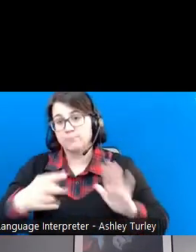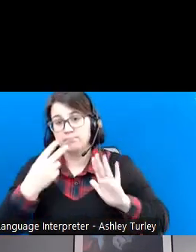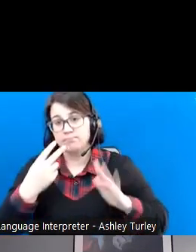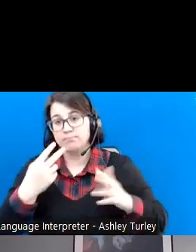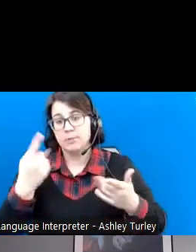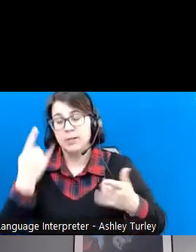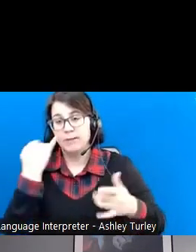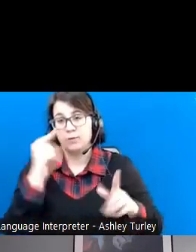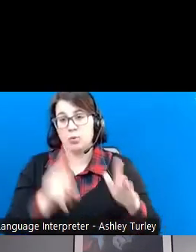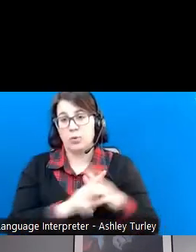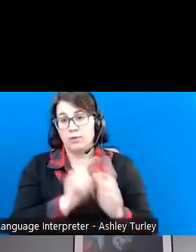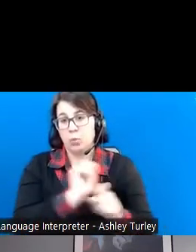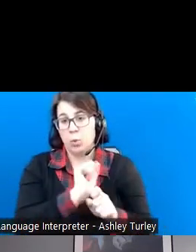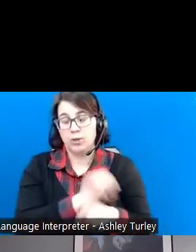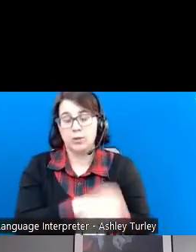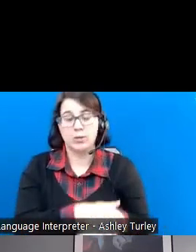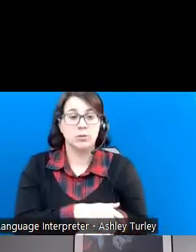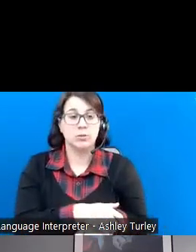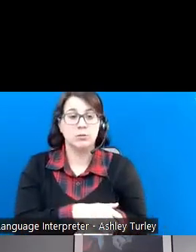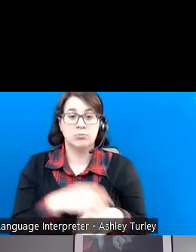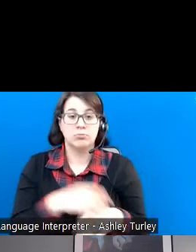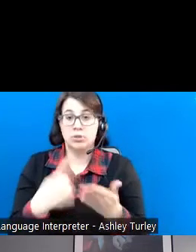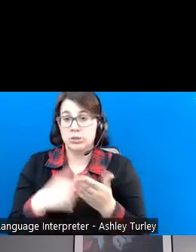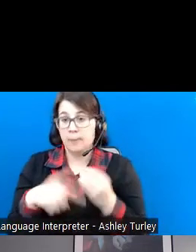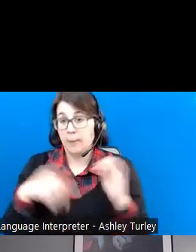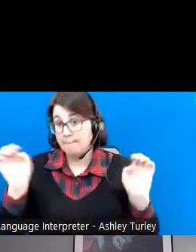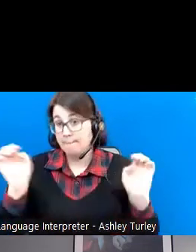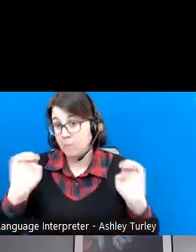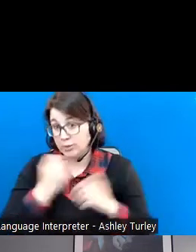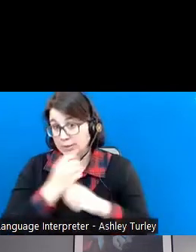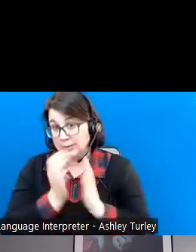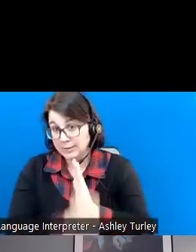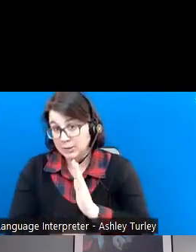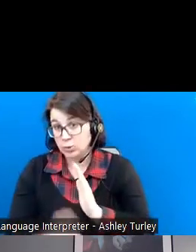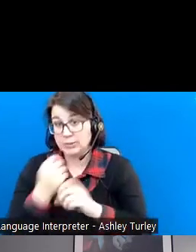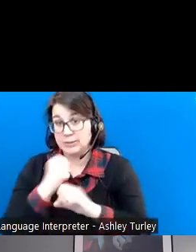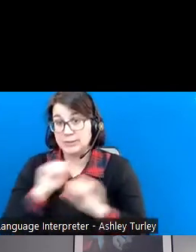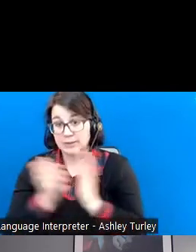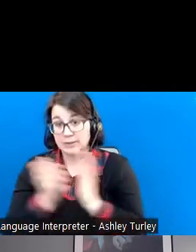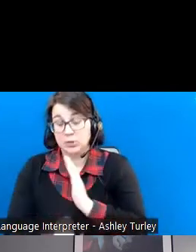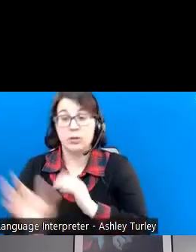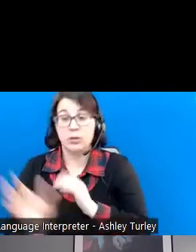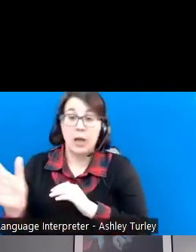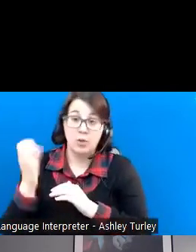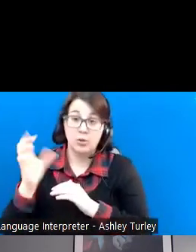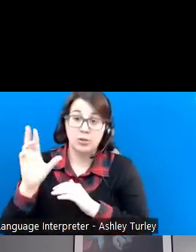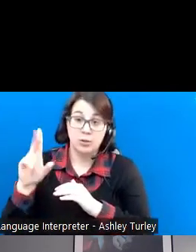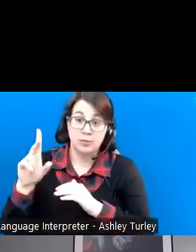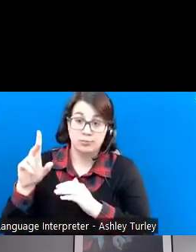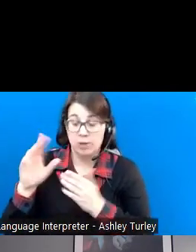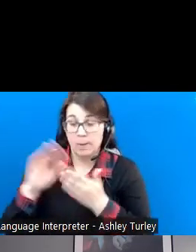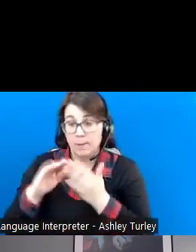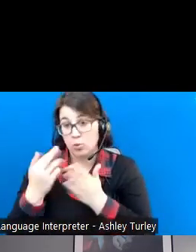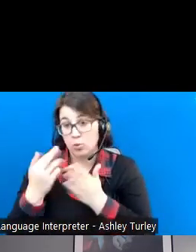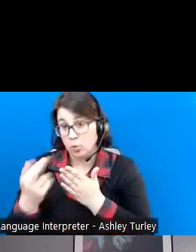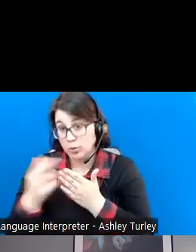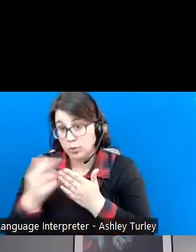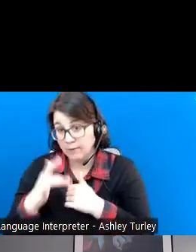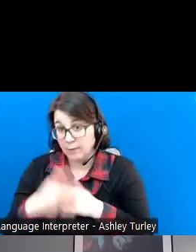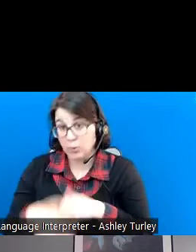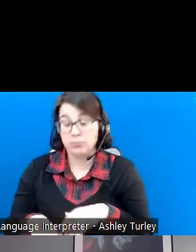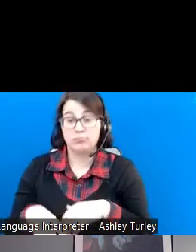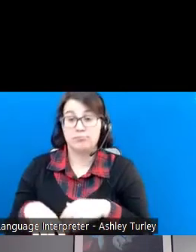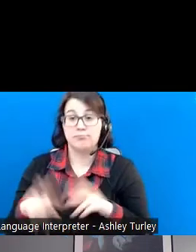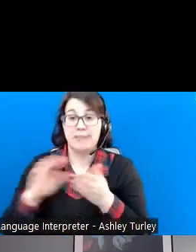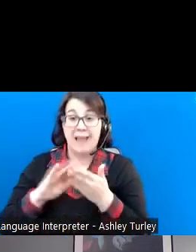We can also talk about emergency and safety skills. Other community resources are available. Housekeeping,